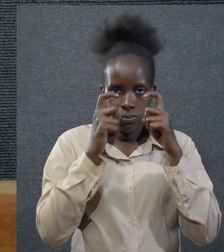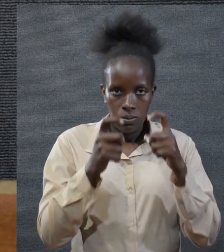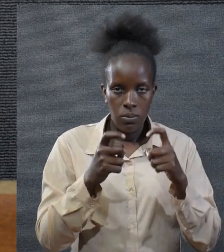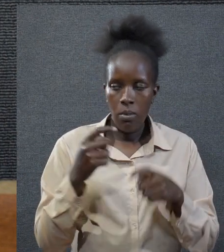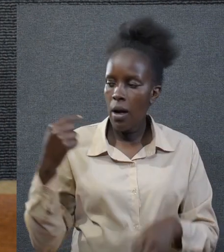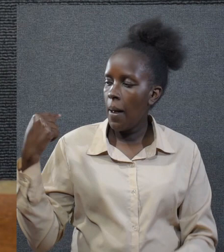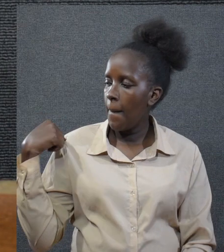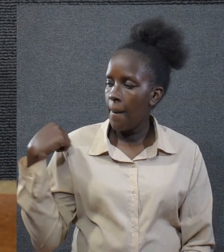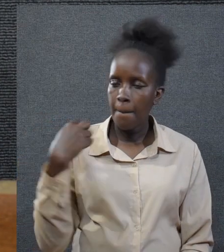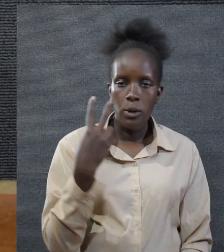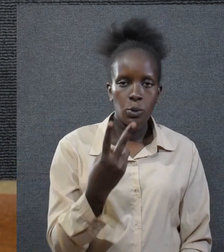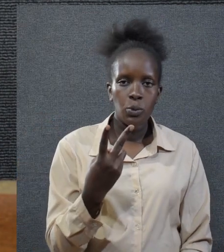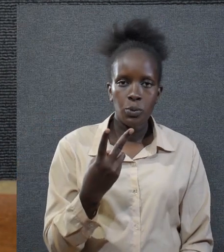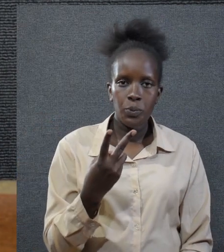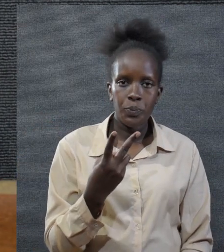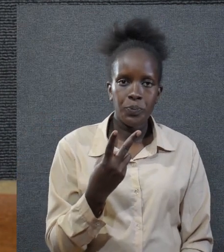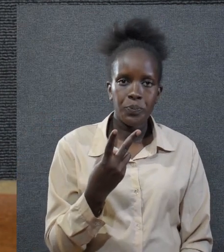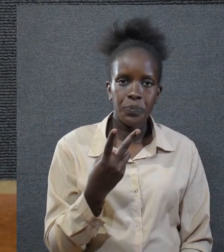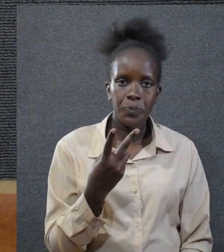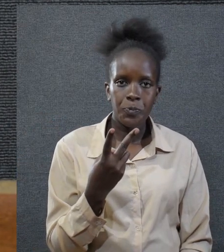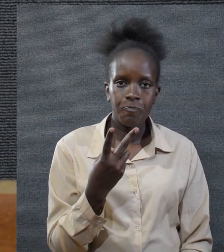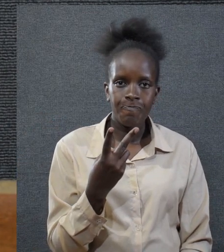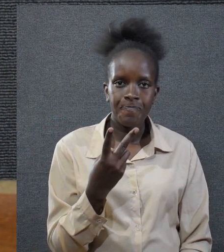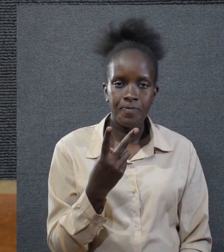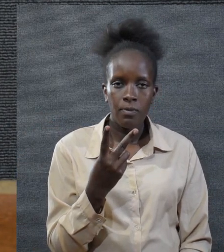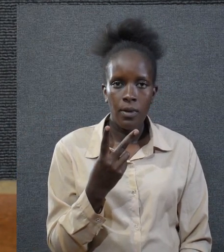of sin number two